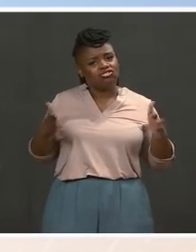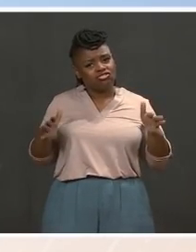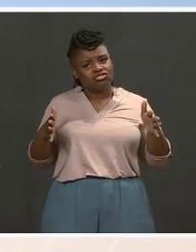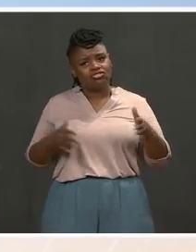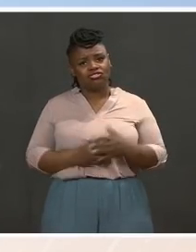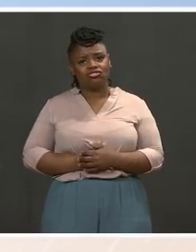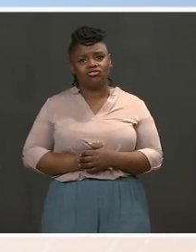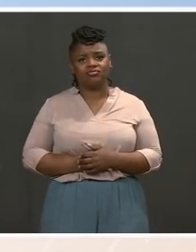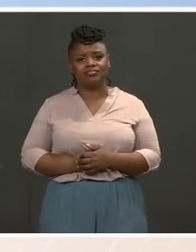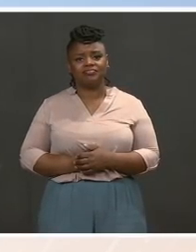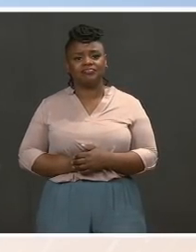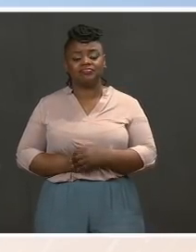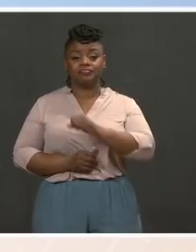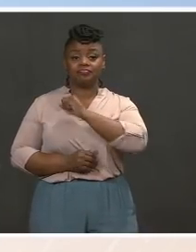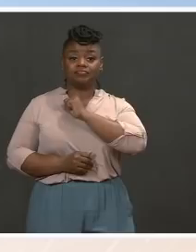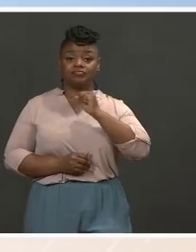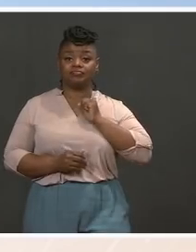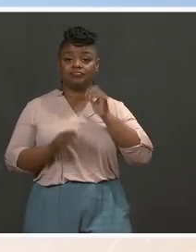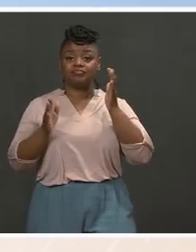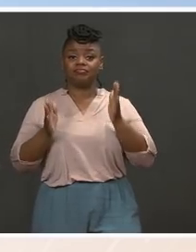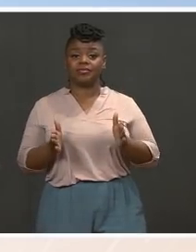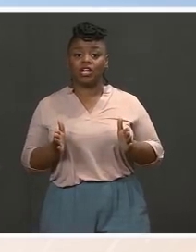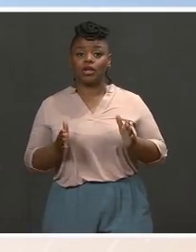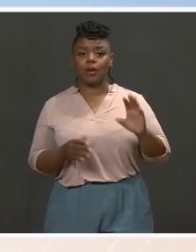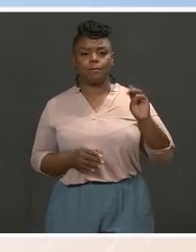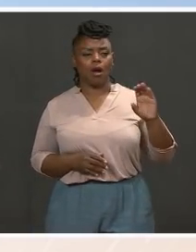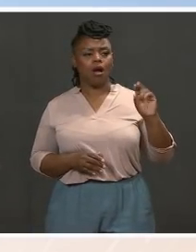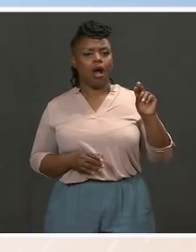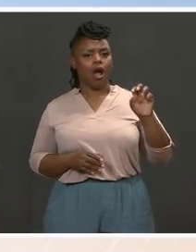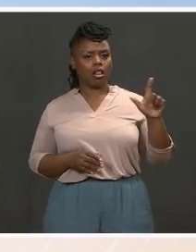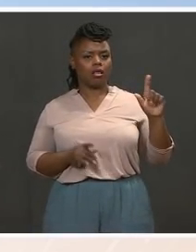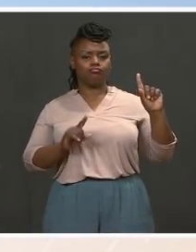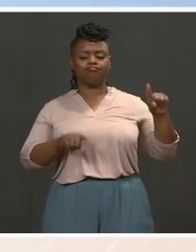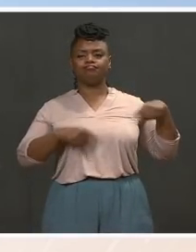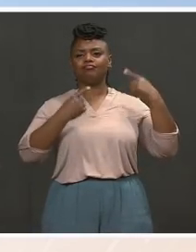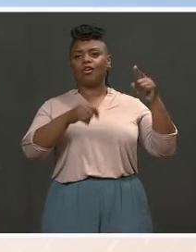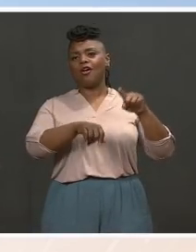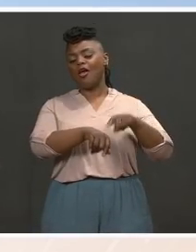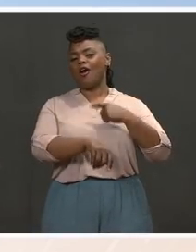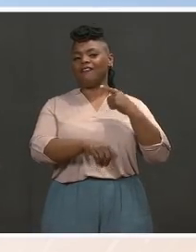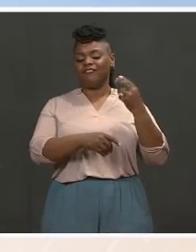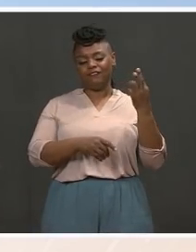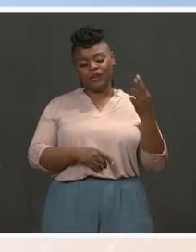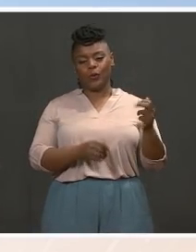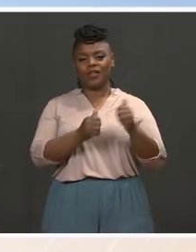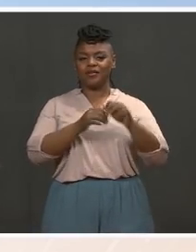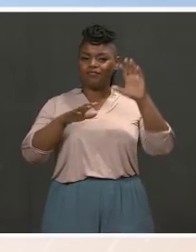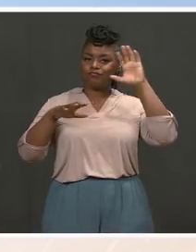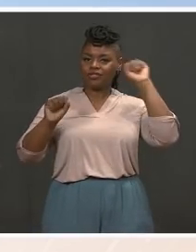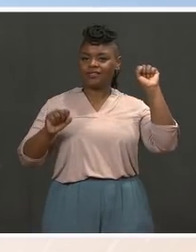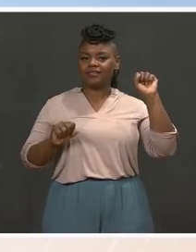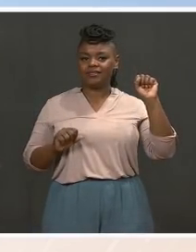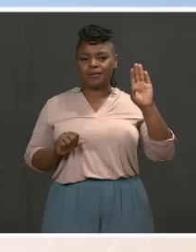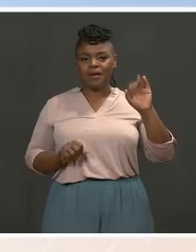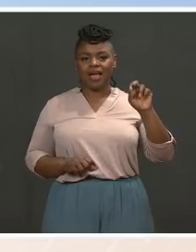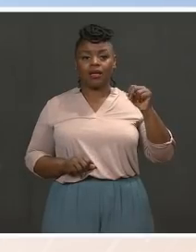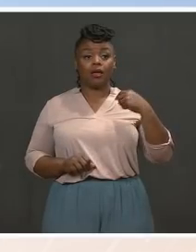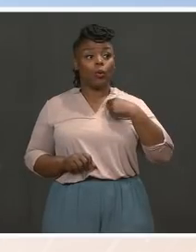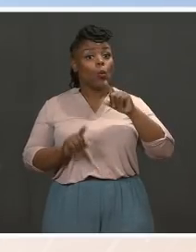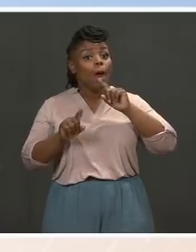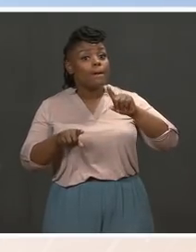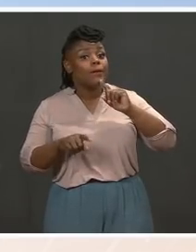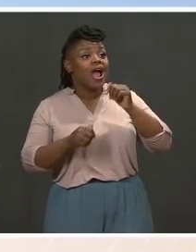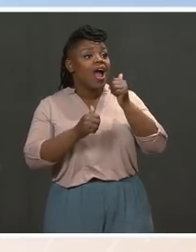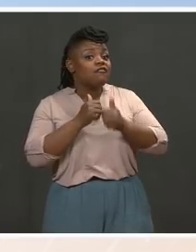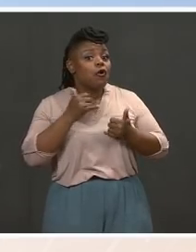with with Leader McConnell. He has spoken with him. He speaks with him regularly. We're obviously not going to read out all of those calls. And I expect that will continue.